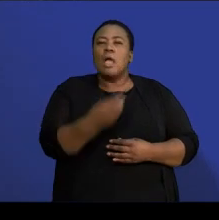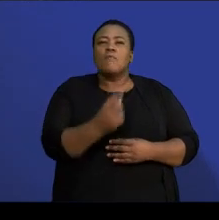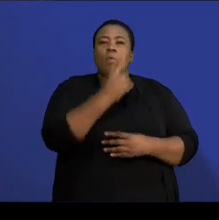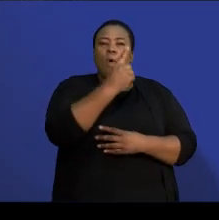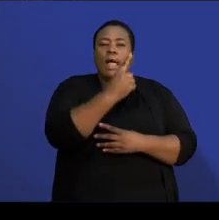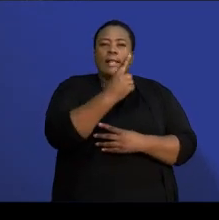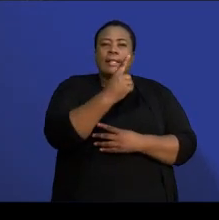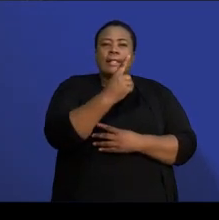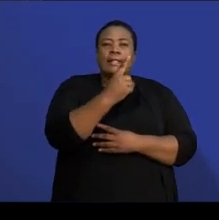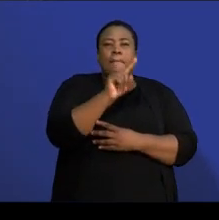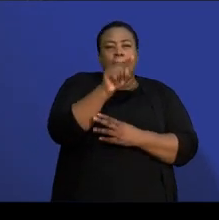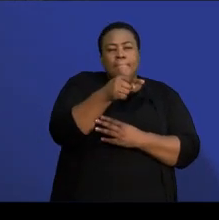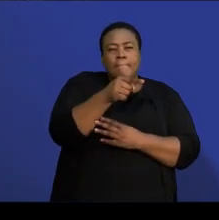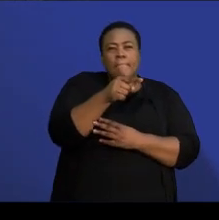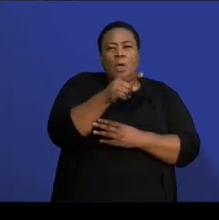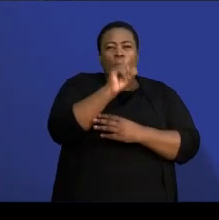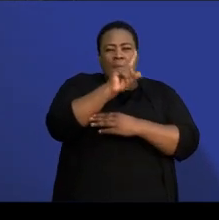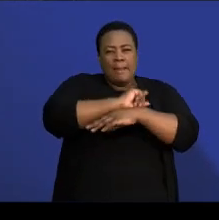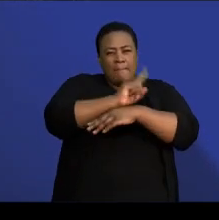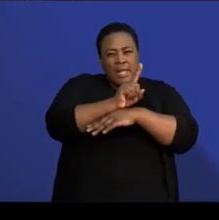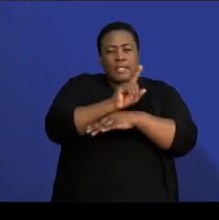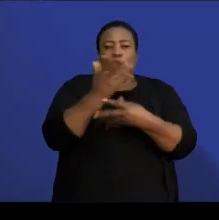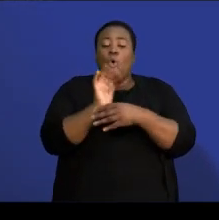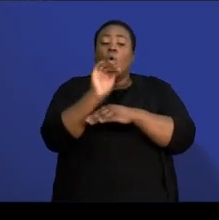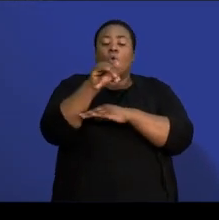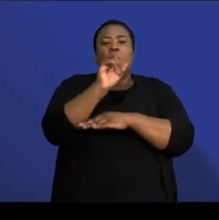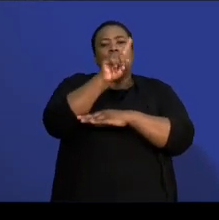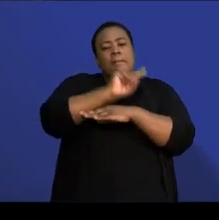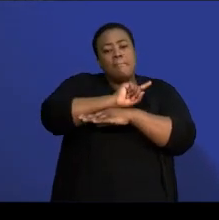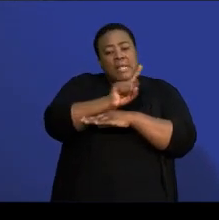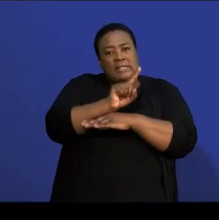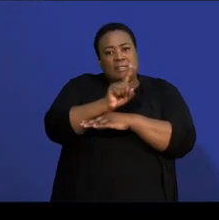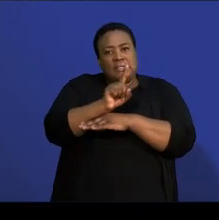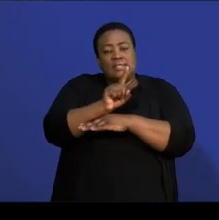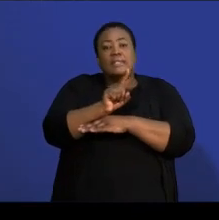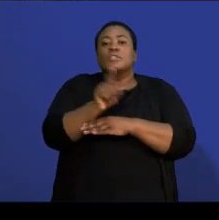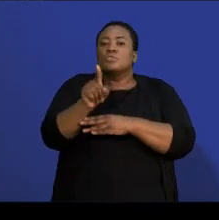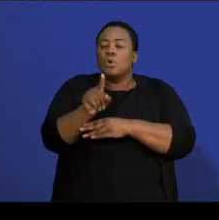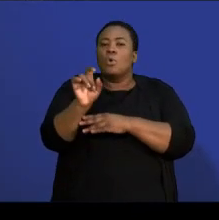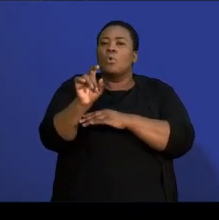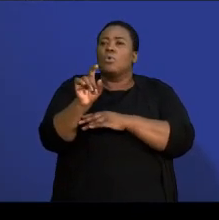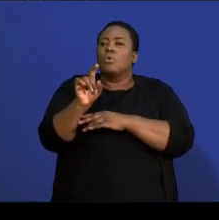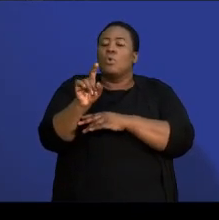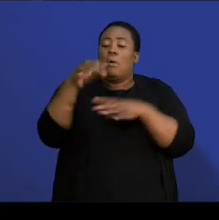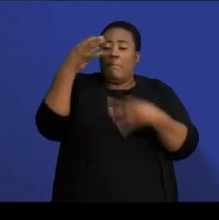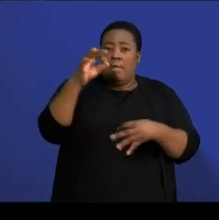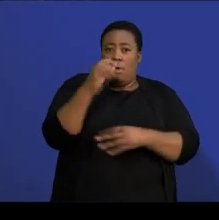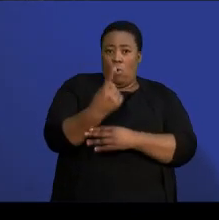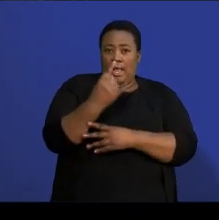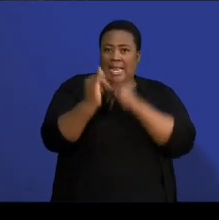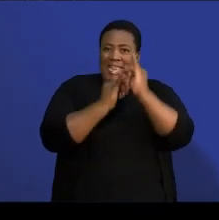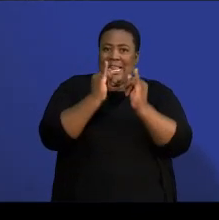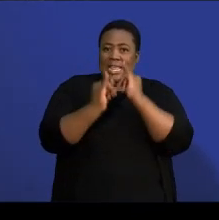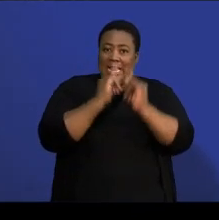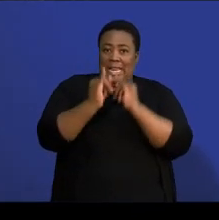for each mark that you have. And then there's generally 11 questions in Paper 1, and then you need to answer all the questions.